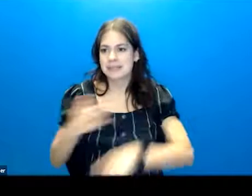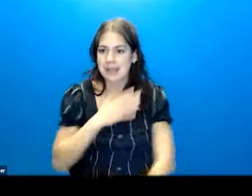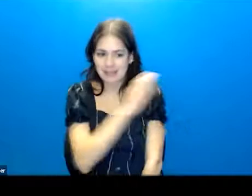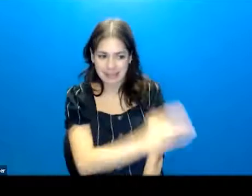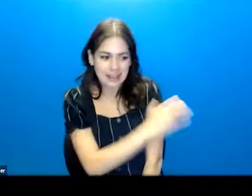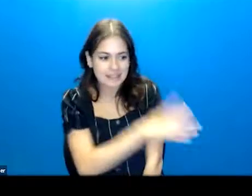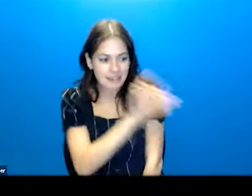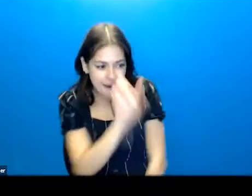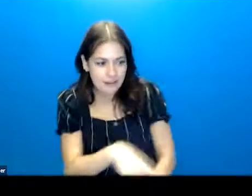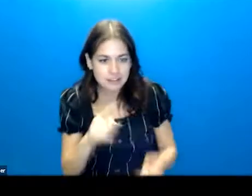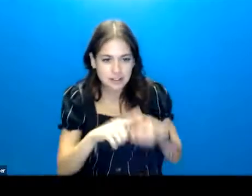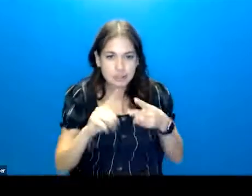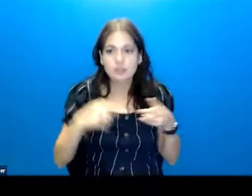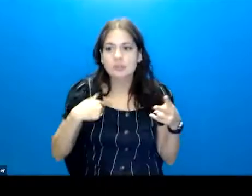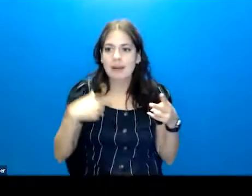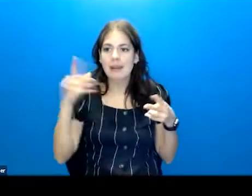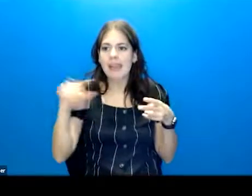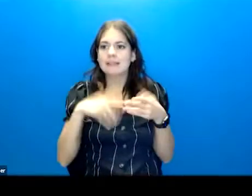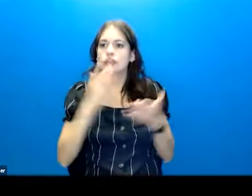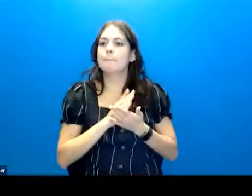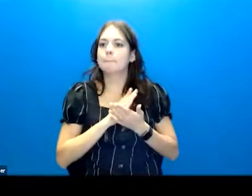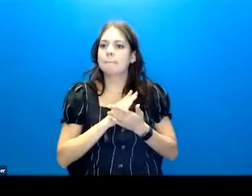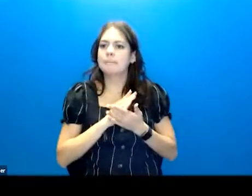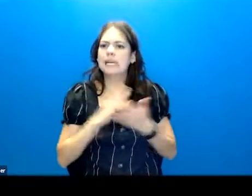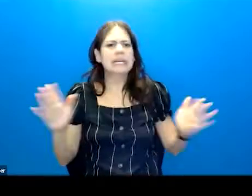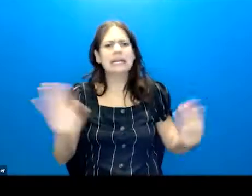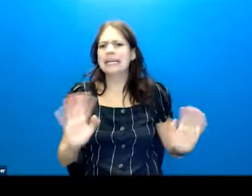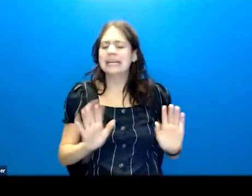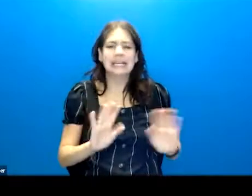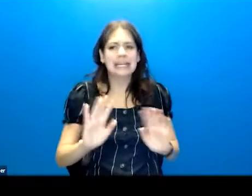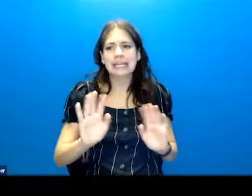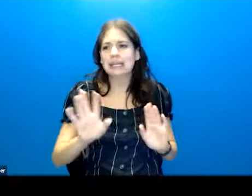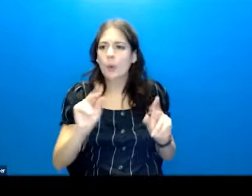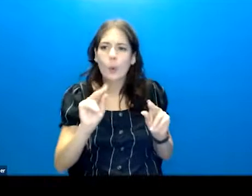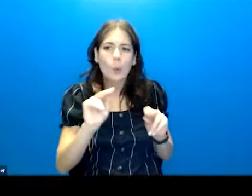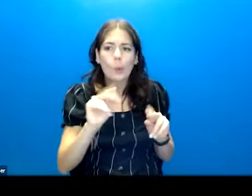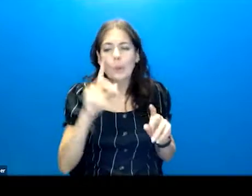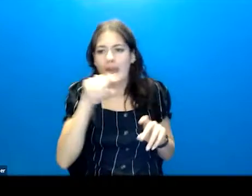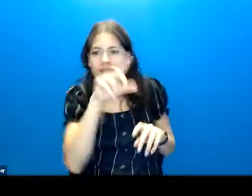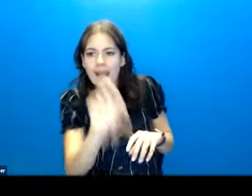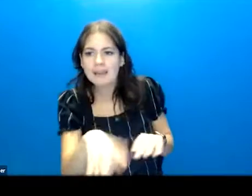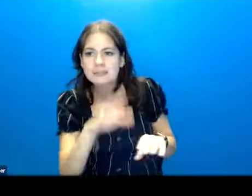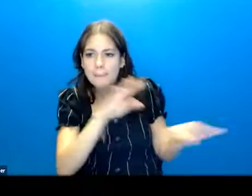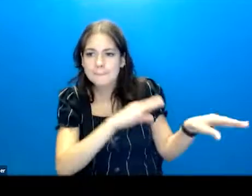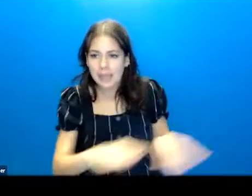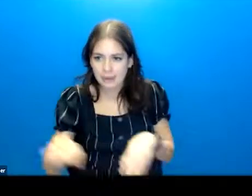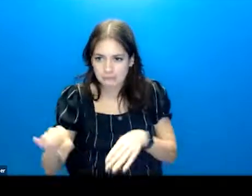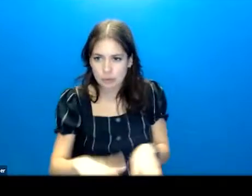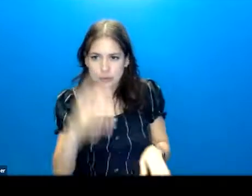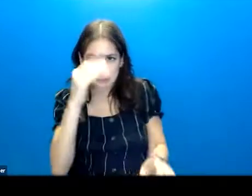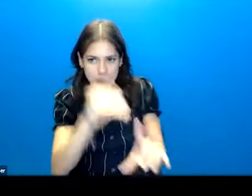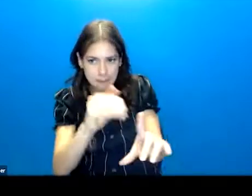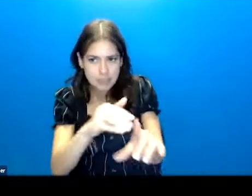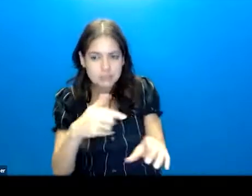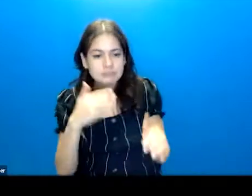they ask the first two and then they just stop. And I'm like, no, no, no, no, no. Folks, we got to ask about behavior too. So it reminds you